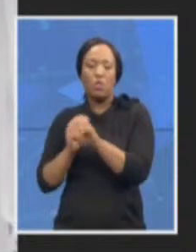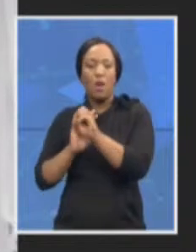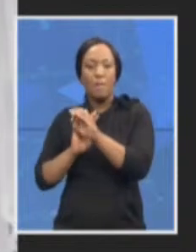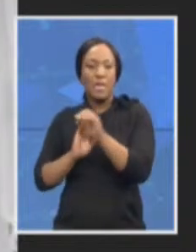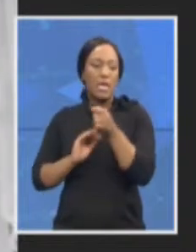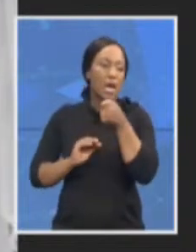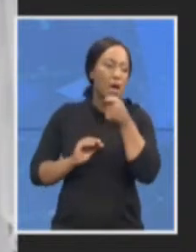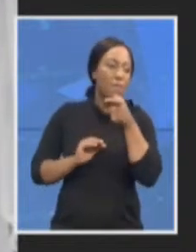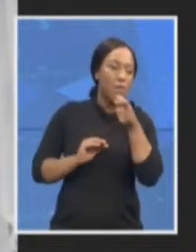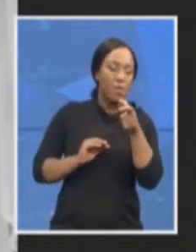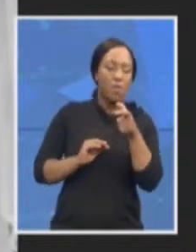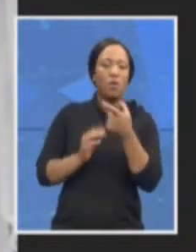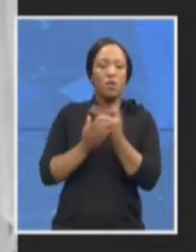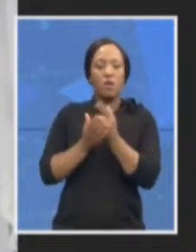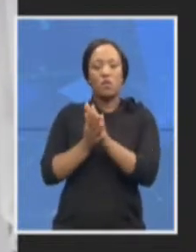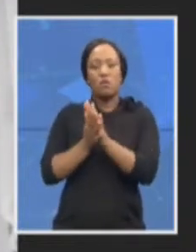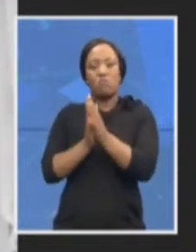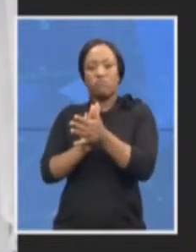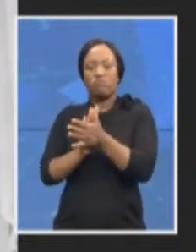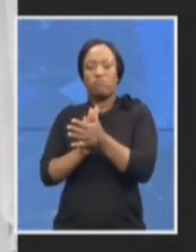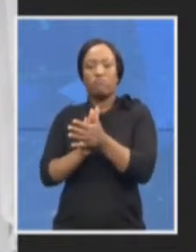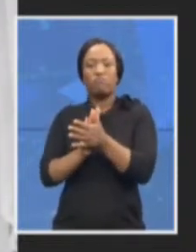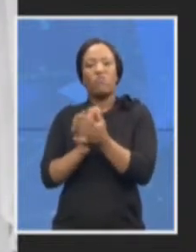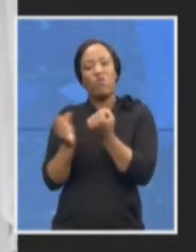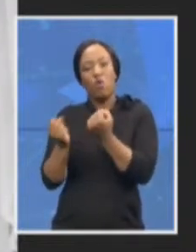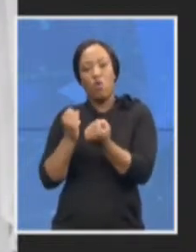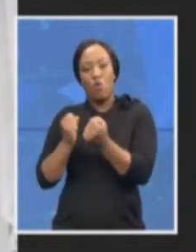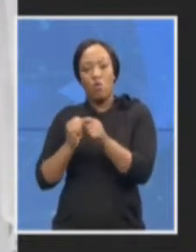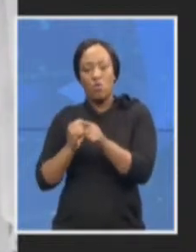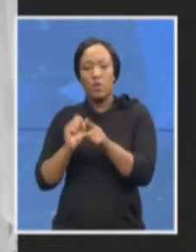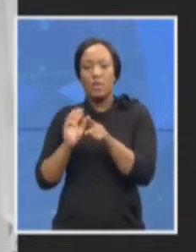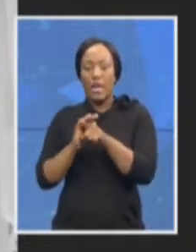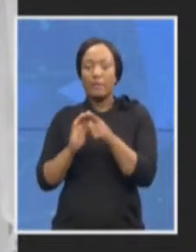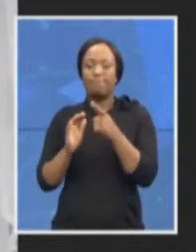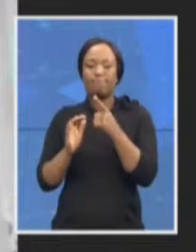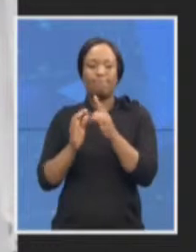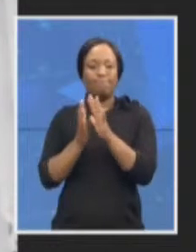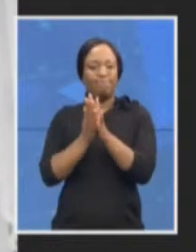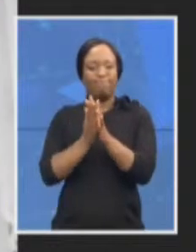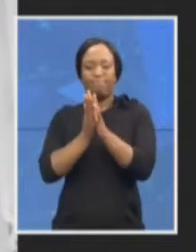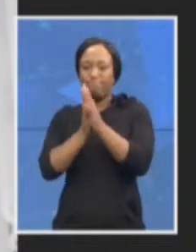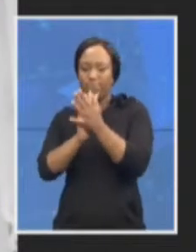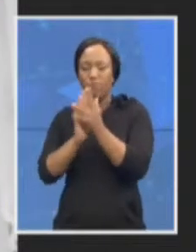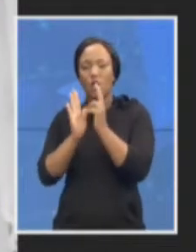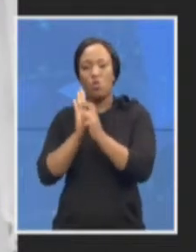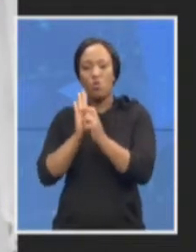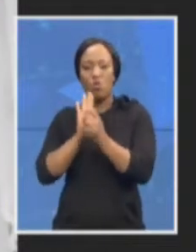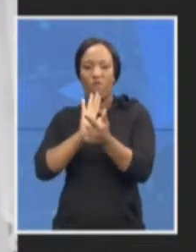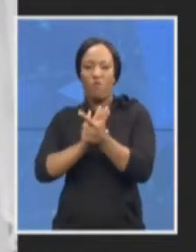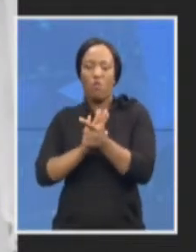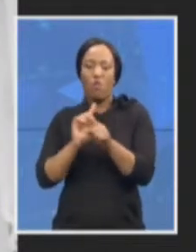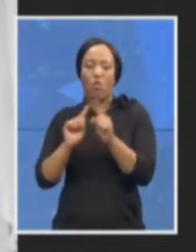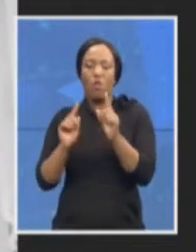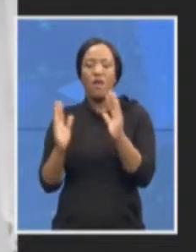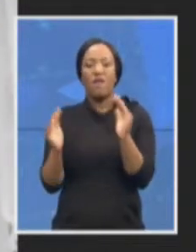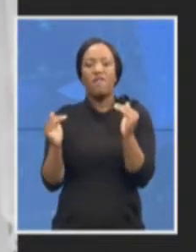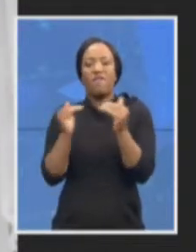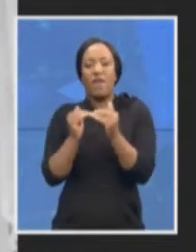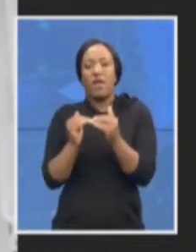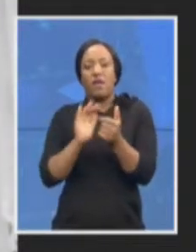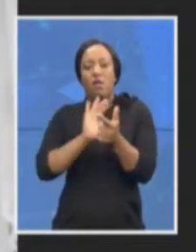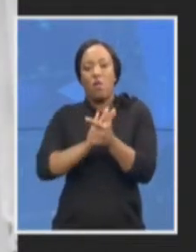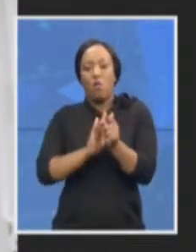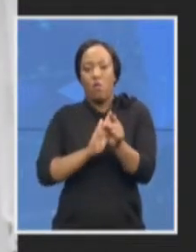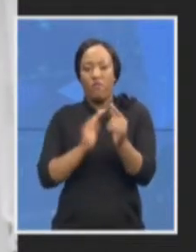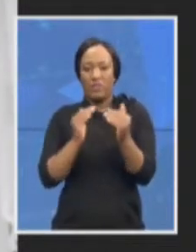and seriously undermine the rule of law and the fair administration of justice we appeal to the media to allow